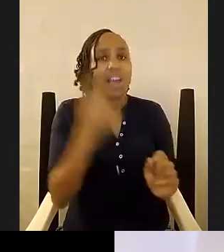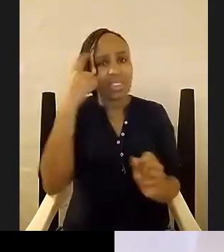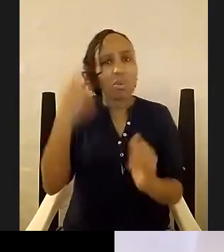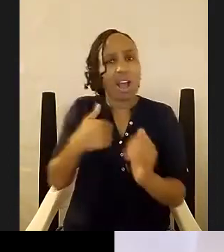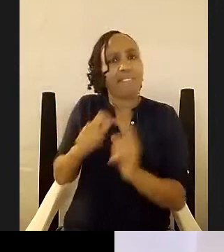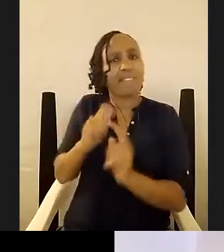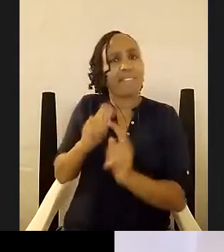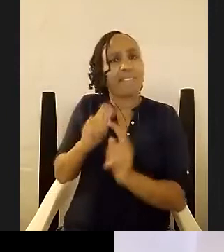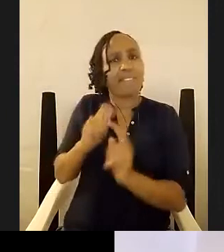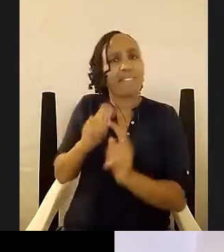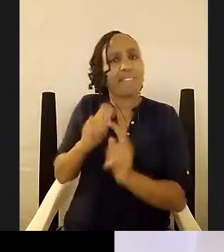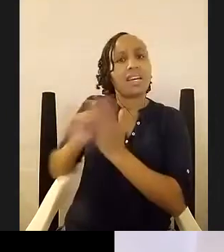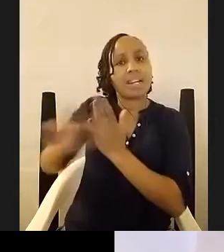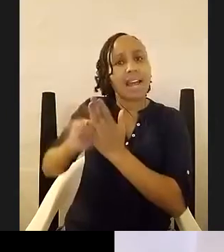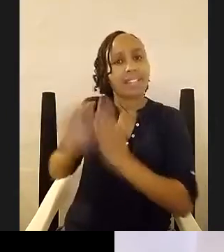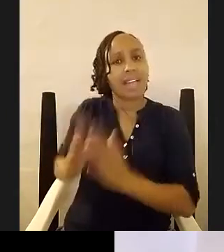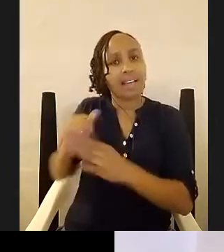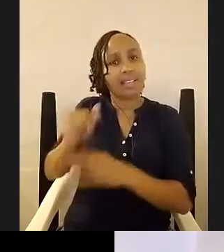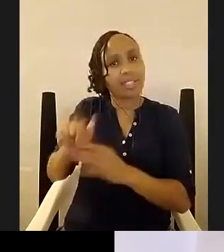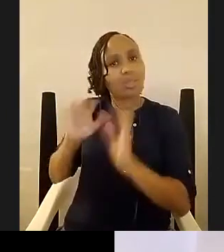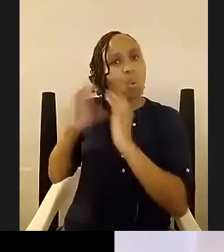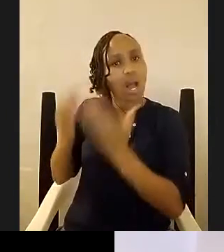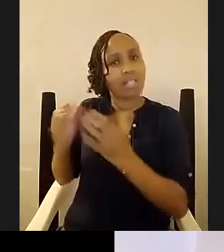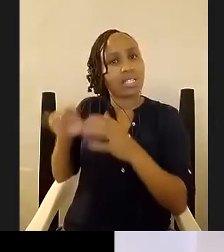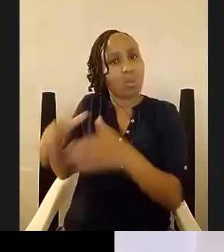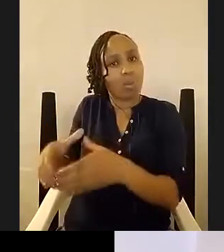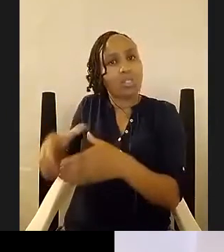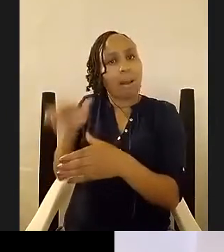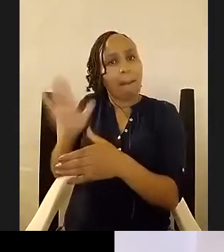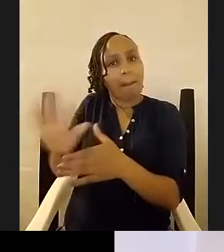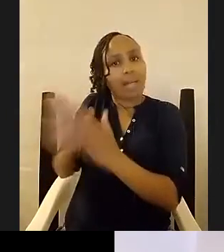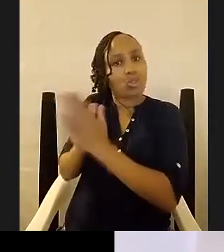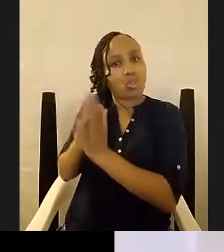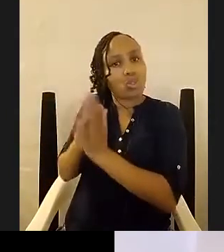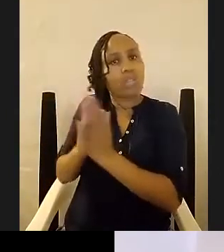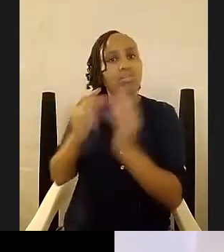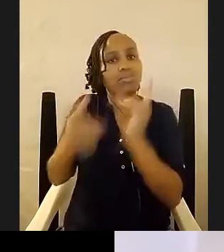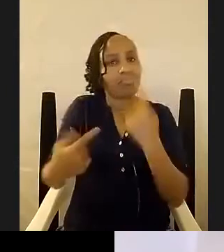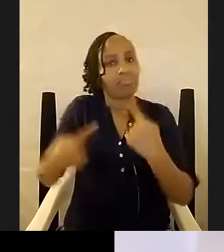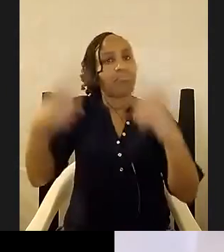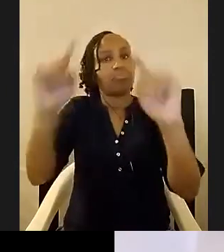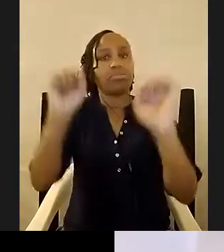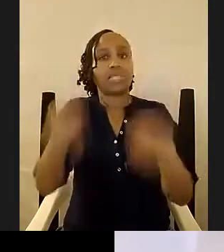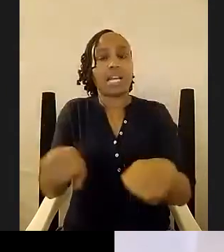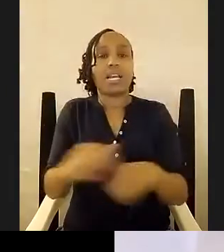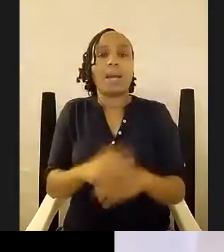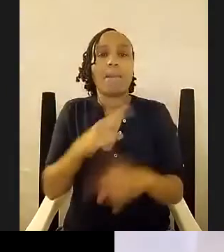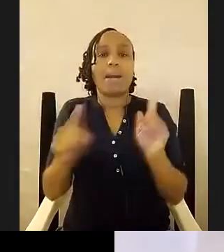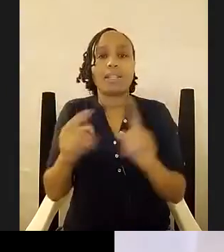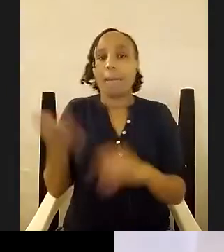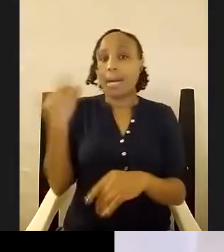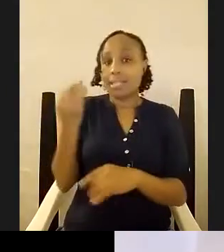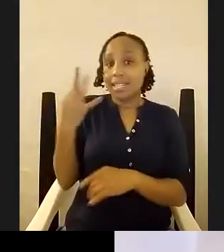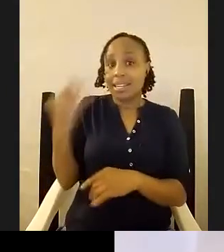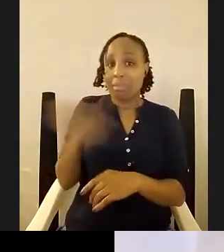in this community whose stories would do well as well um but the the past three months have been overwhelming uh